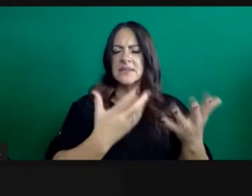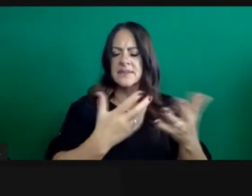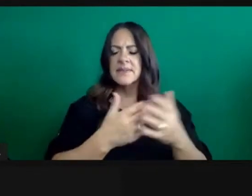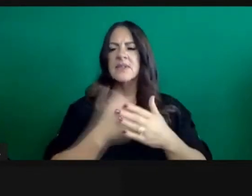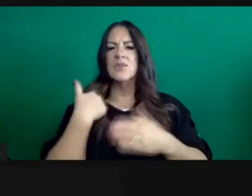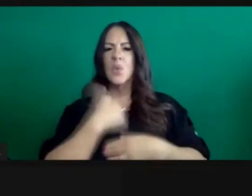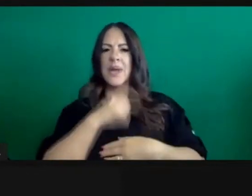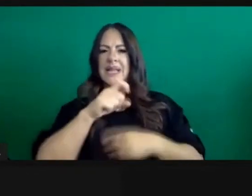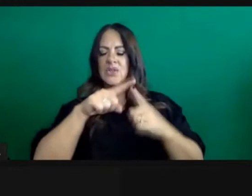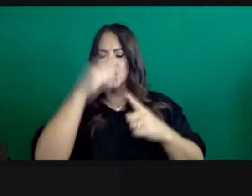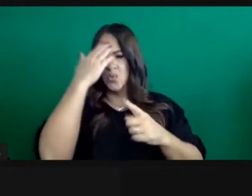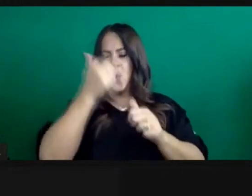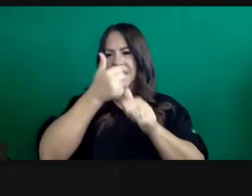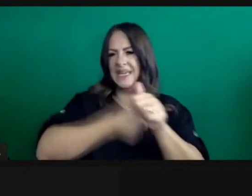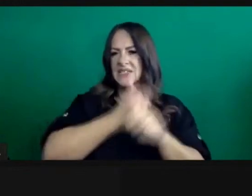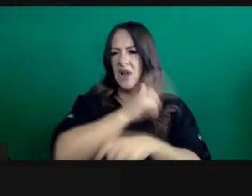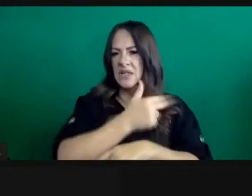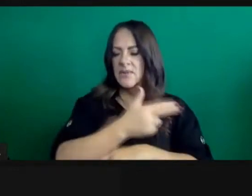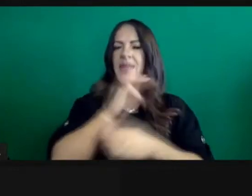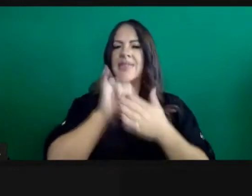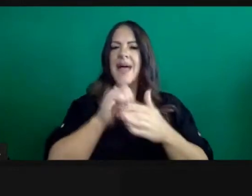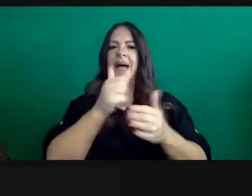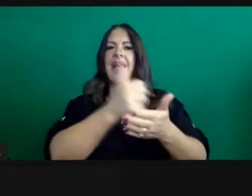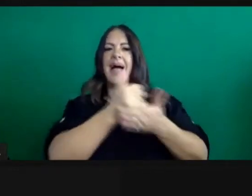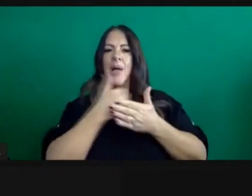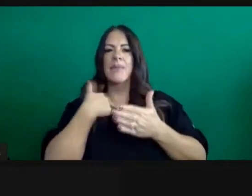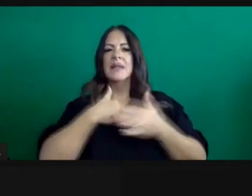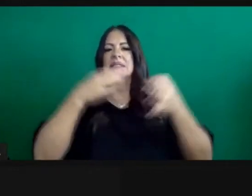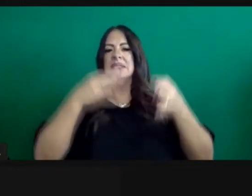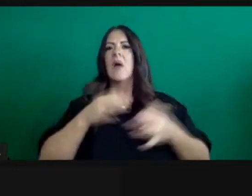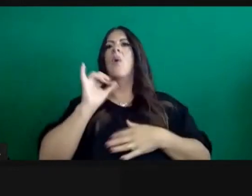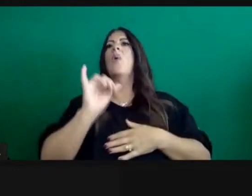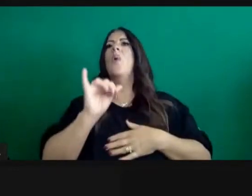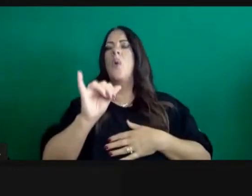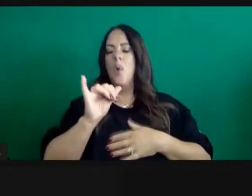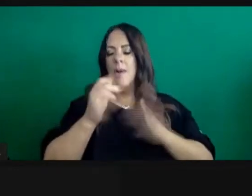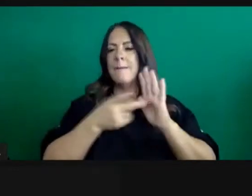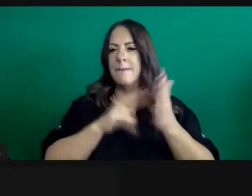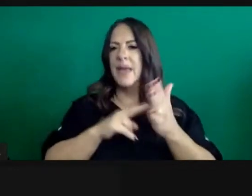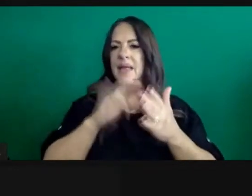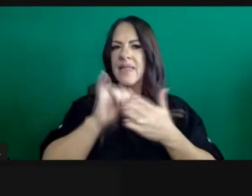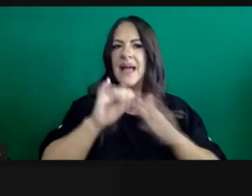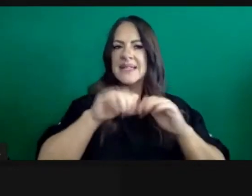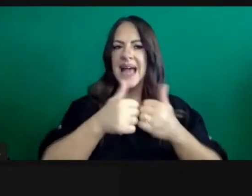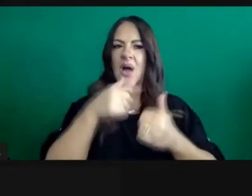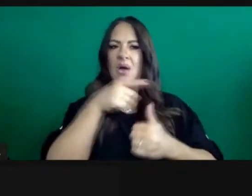being able to provide other important critical care for these other things that I've mentioned.